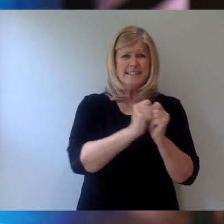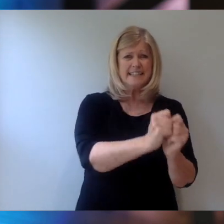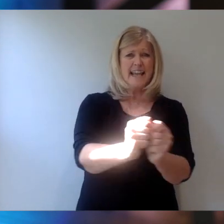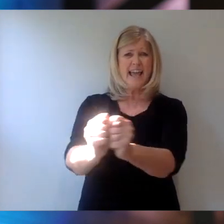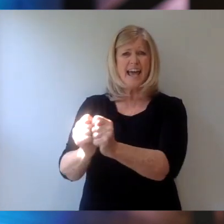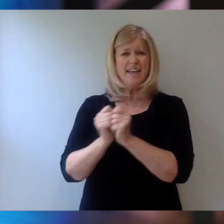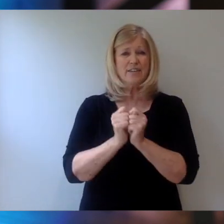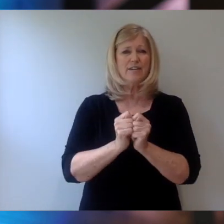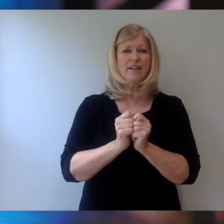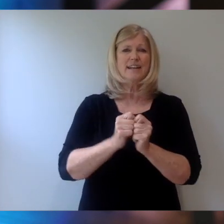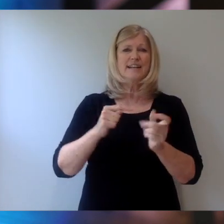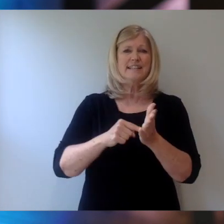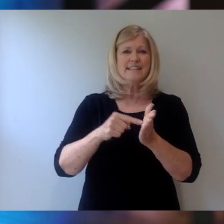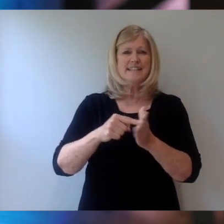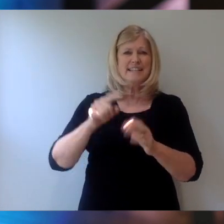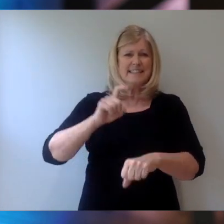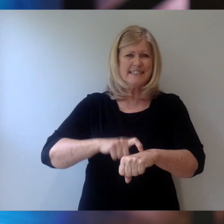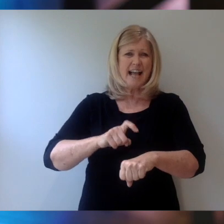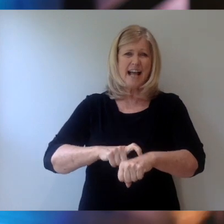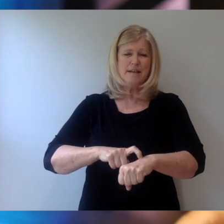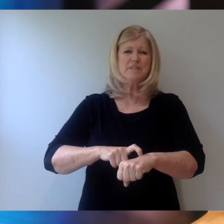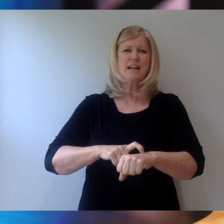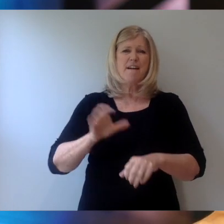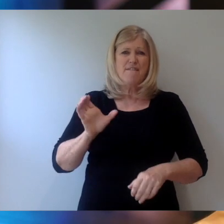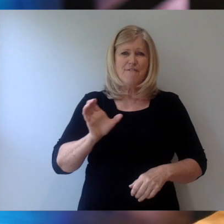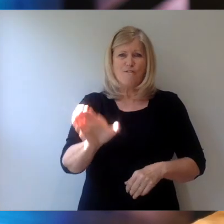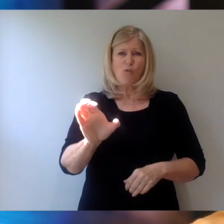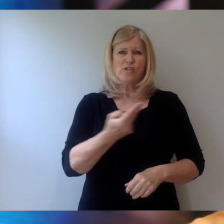time force us to need one another.